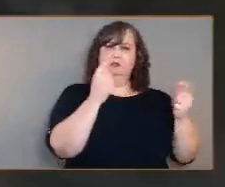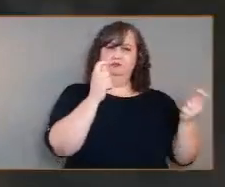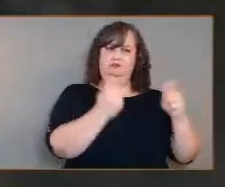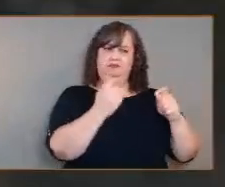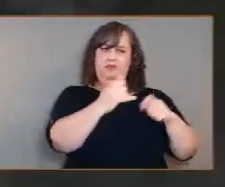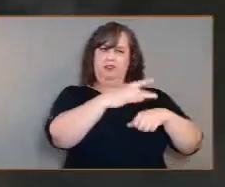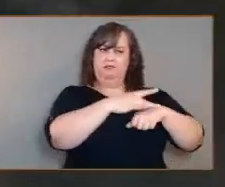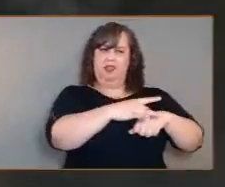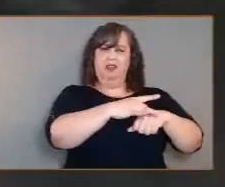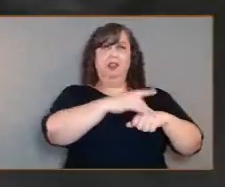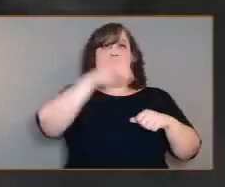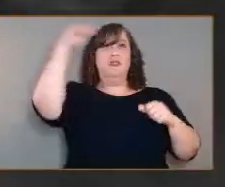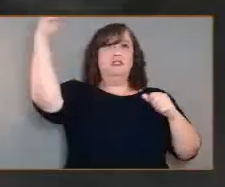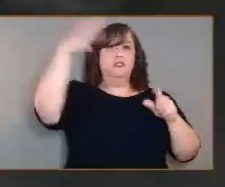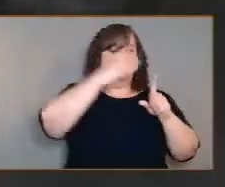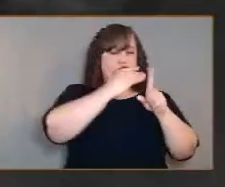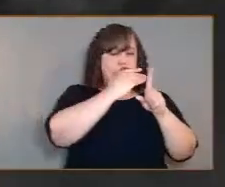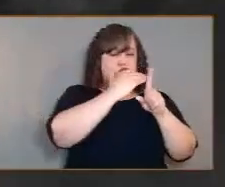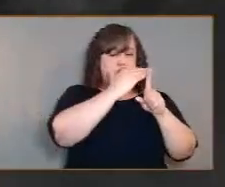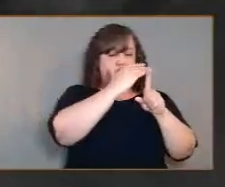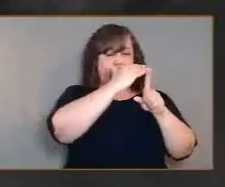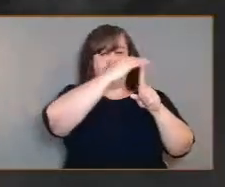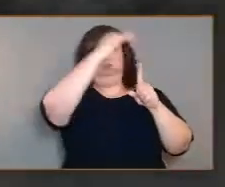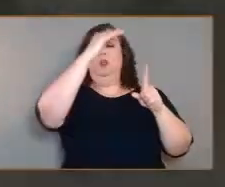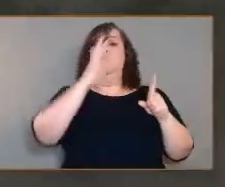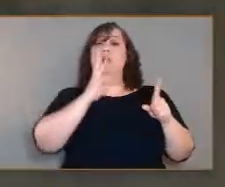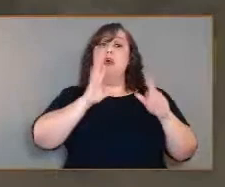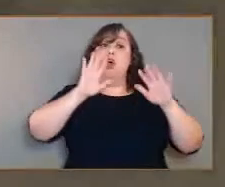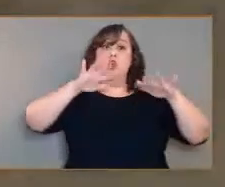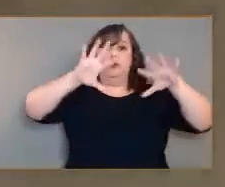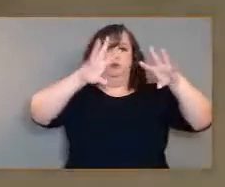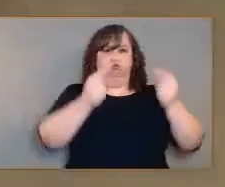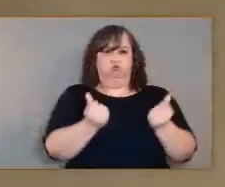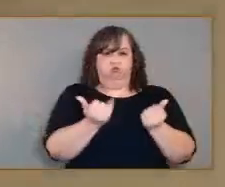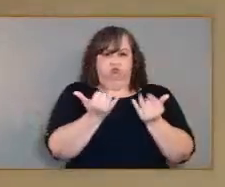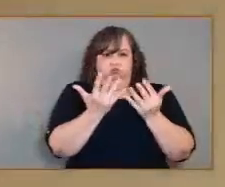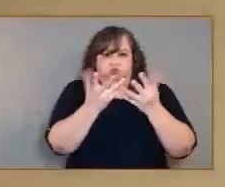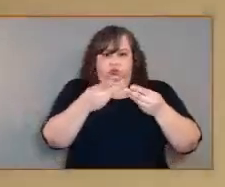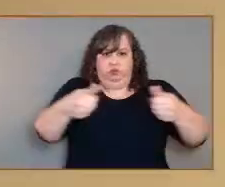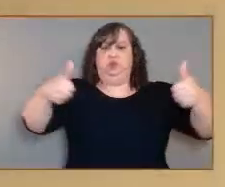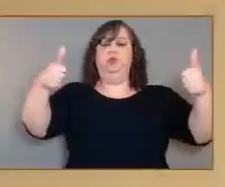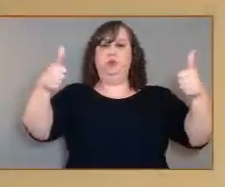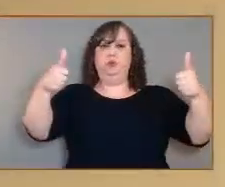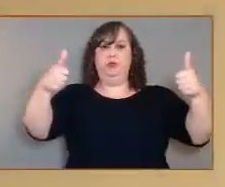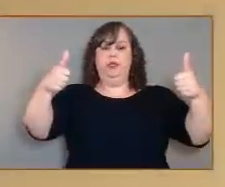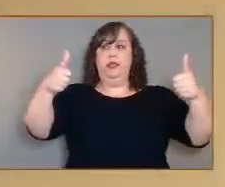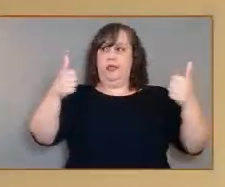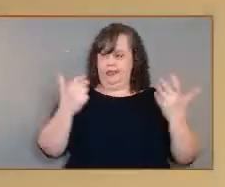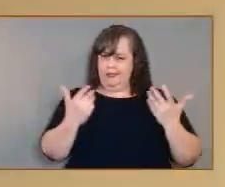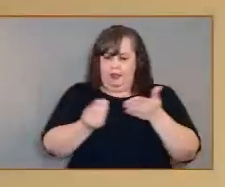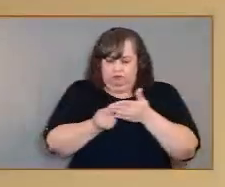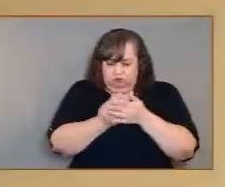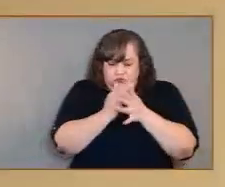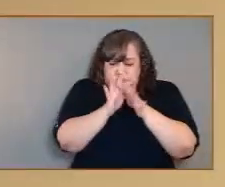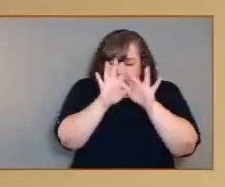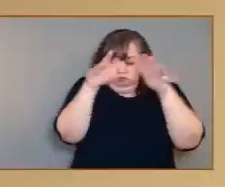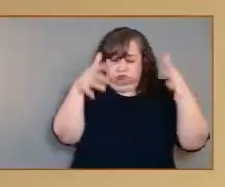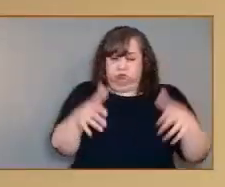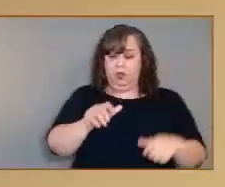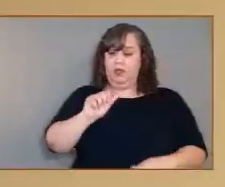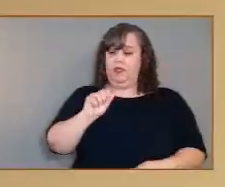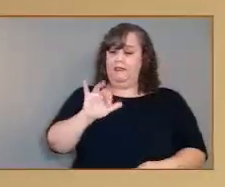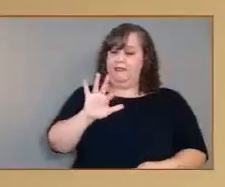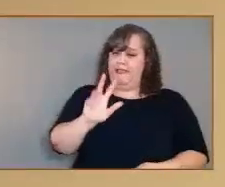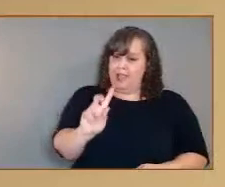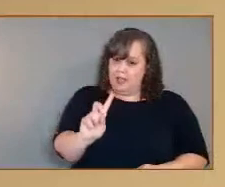temperature here to the point that the oceans boiled away. And then gradually, the volcanic gases created a thick atmosphere with clouds